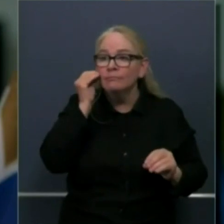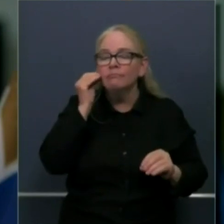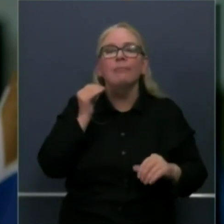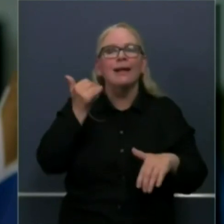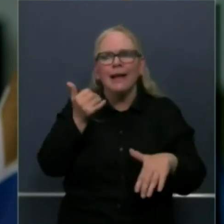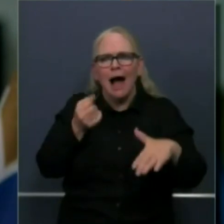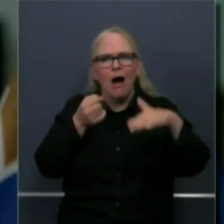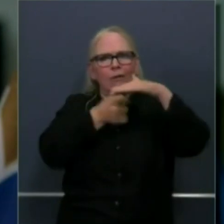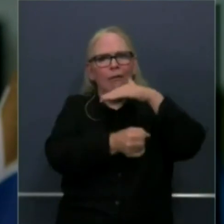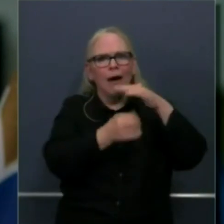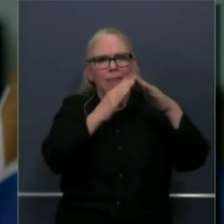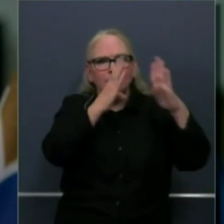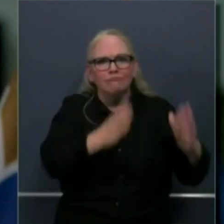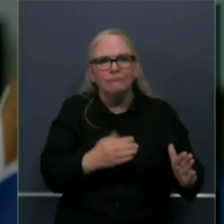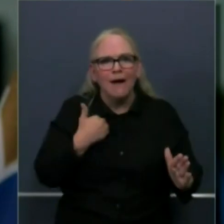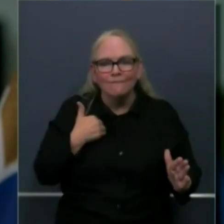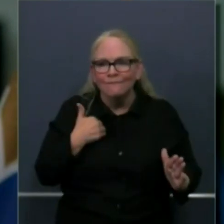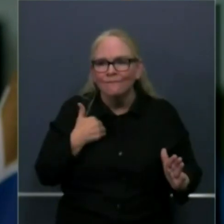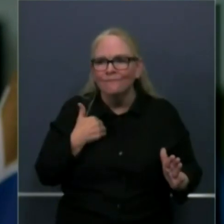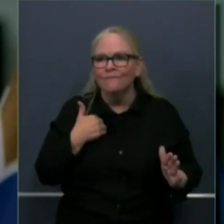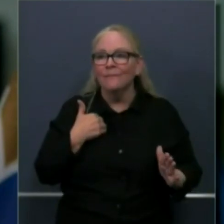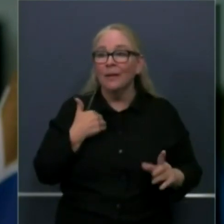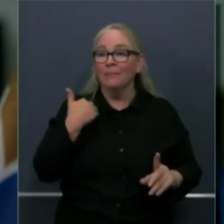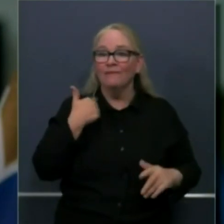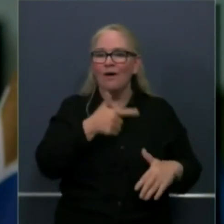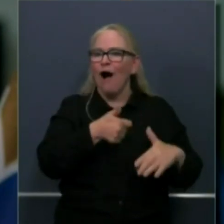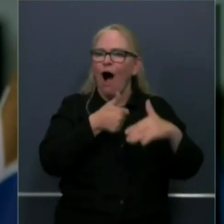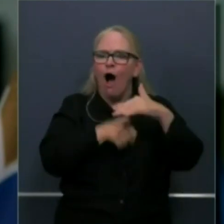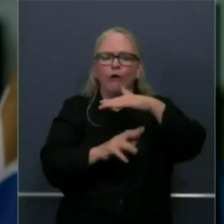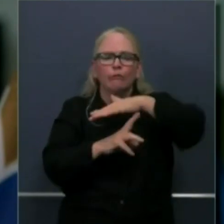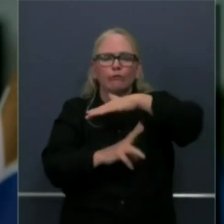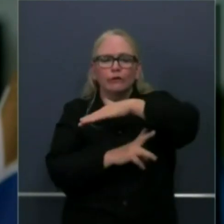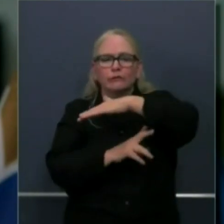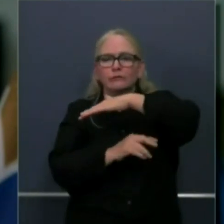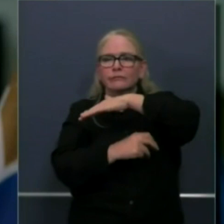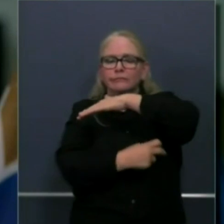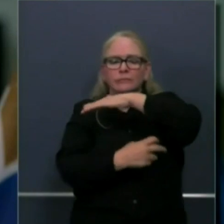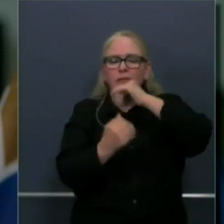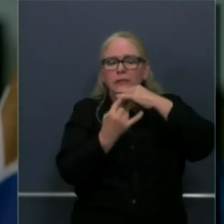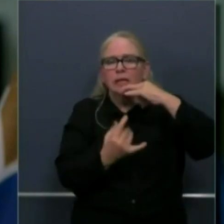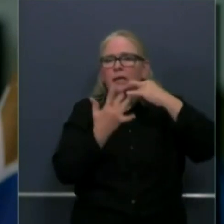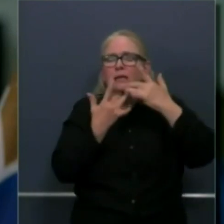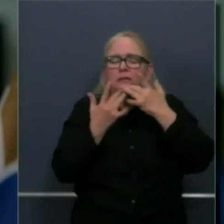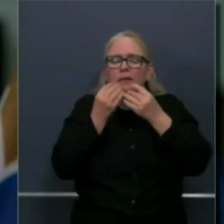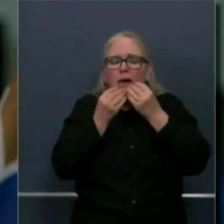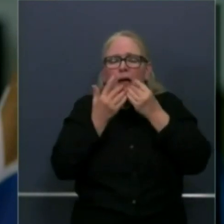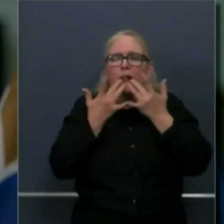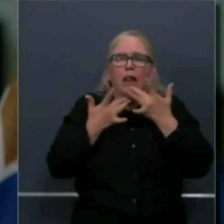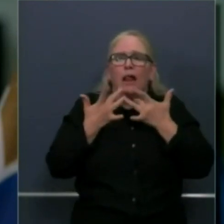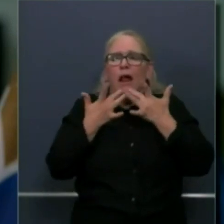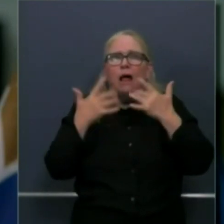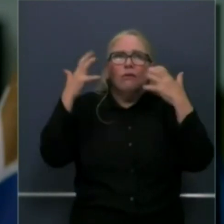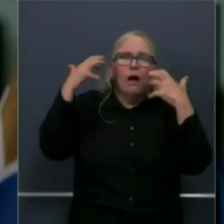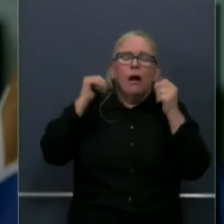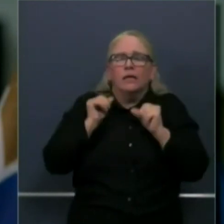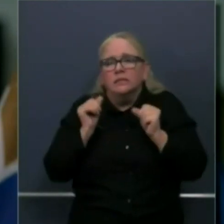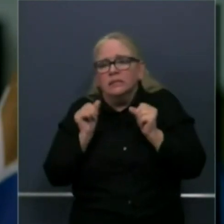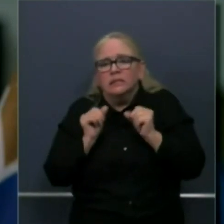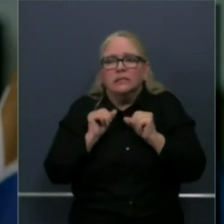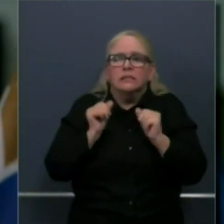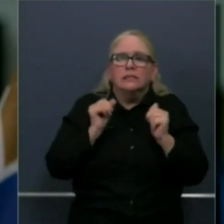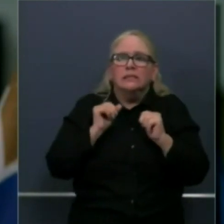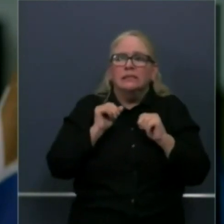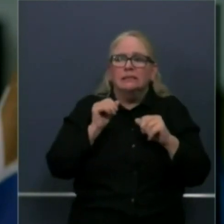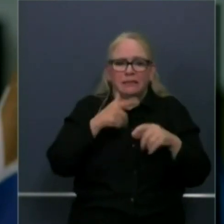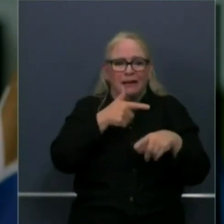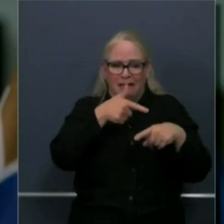overpasses our homeless our brothers and sisters struggling uh many very vulnerable to not only the elements but to this disease and other